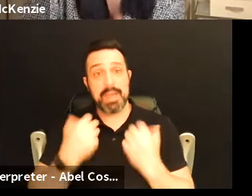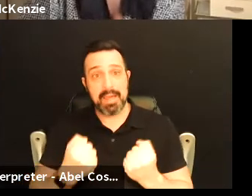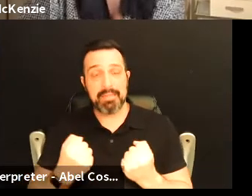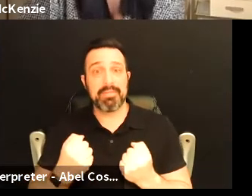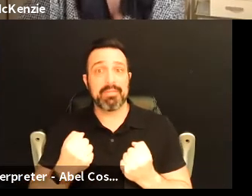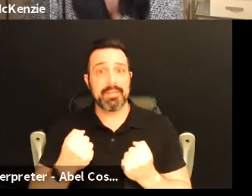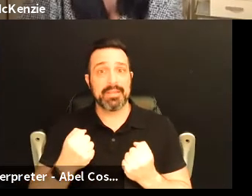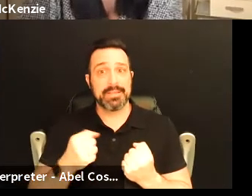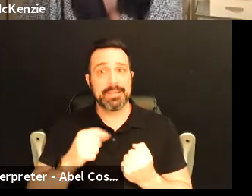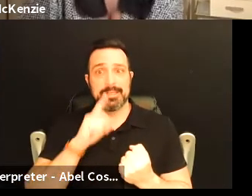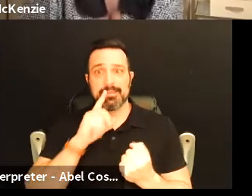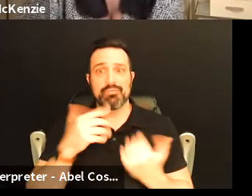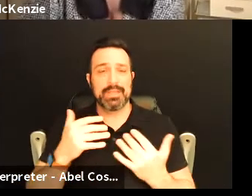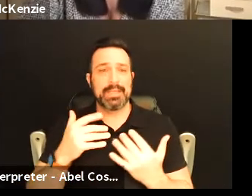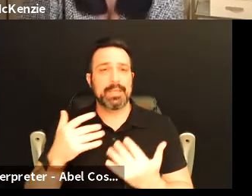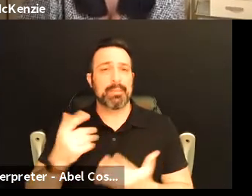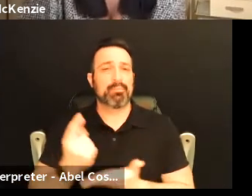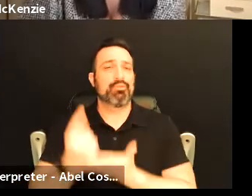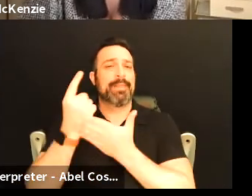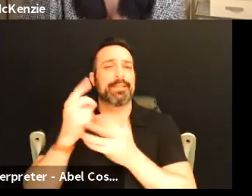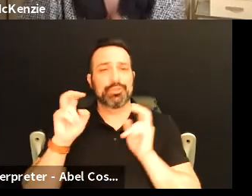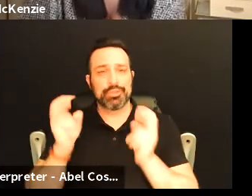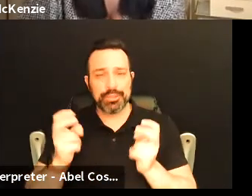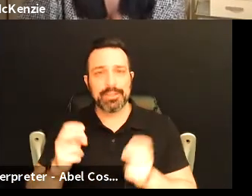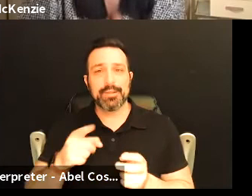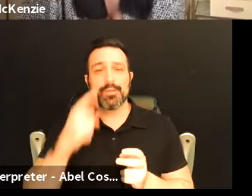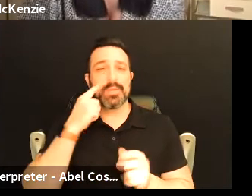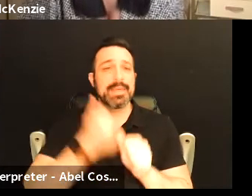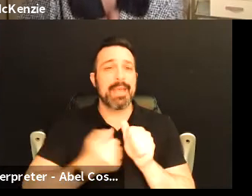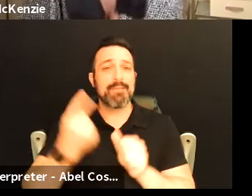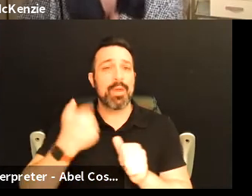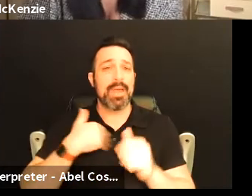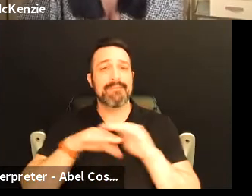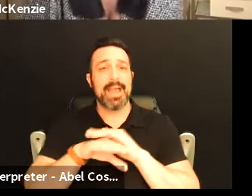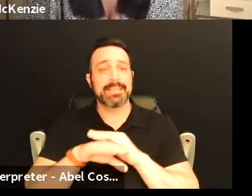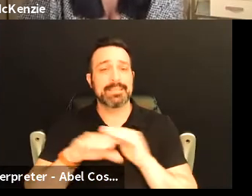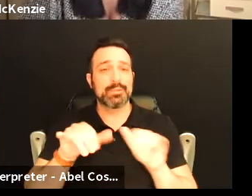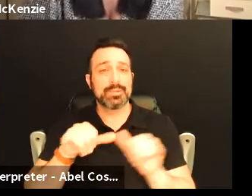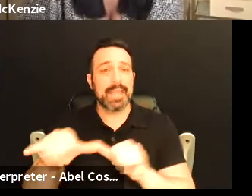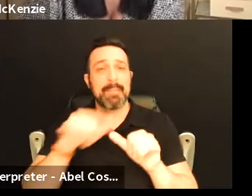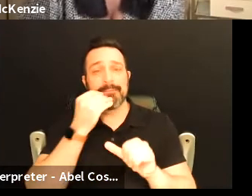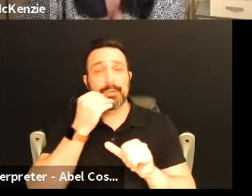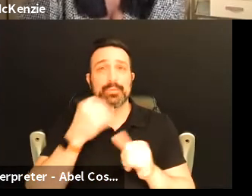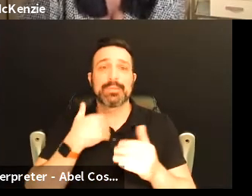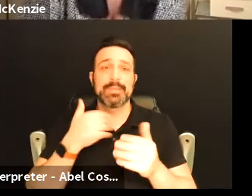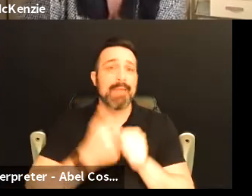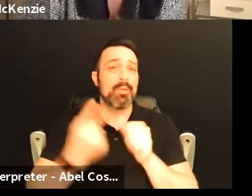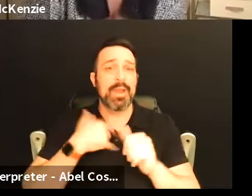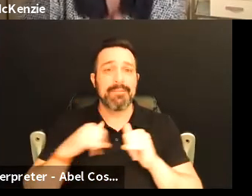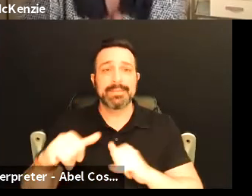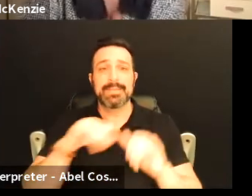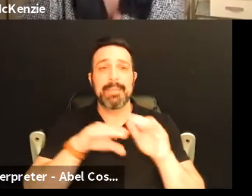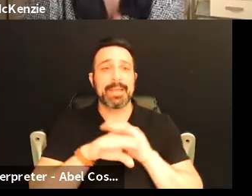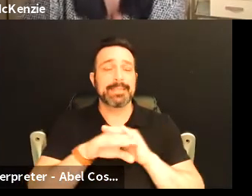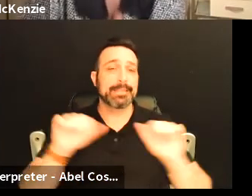very privileged in the sense that you think everybody has access to the same foods and you think everybody has access to the same